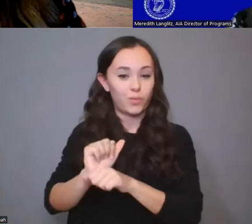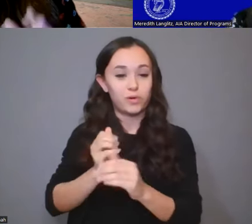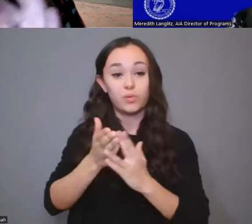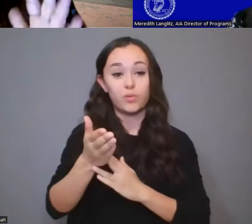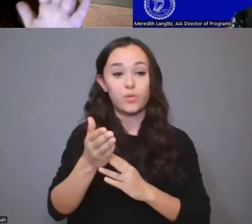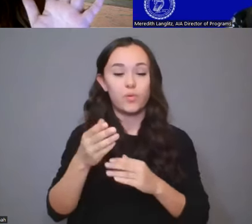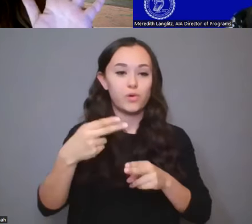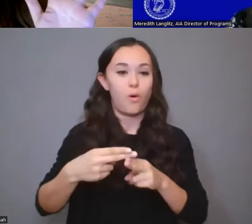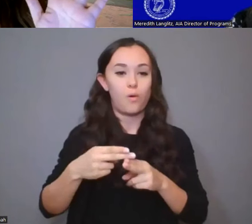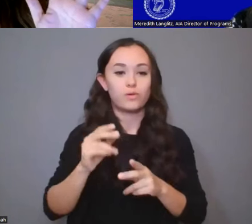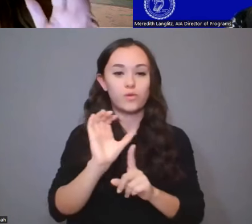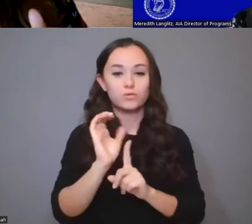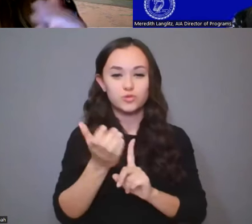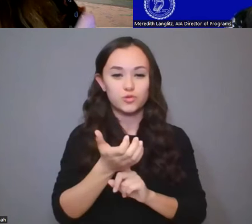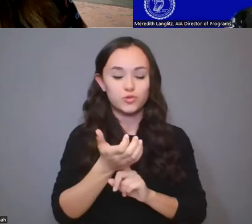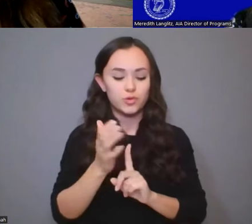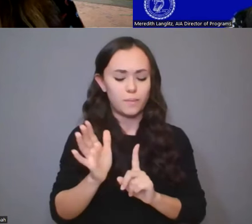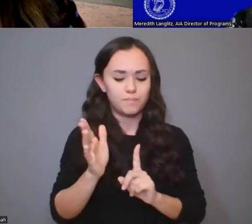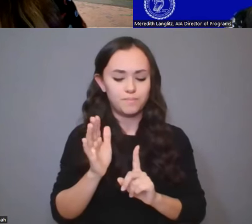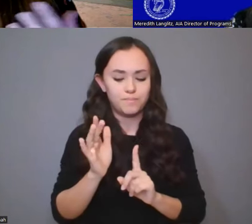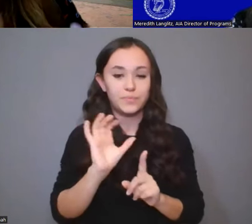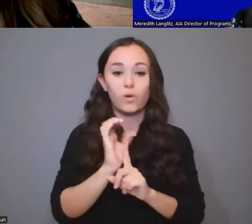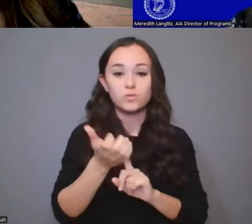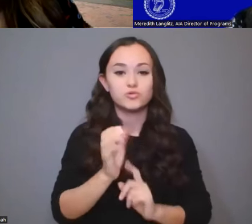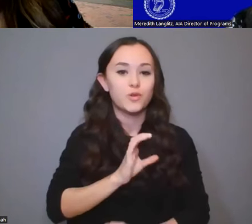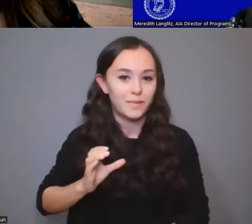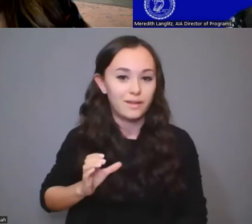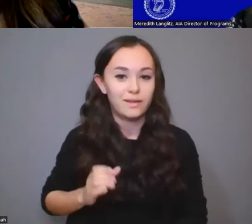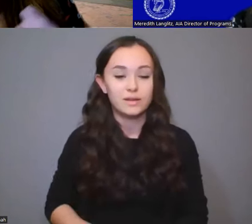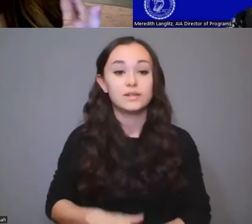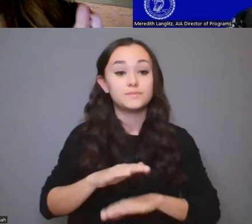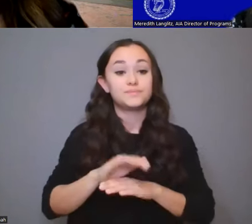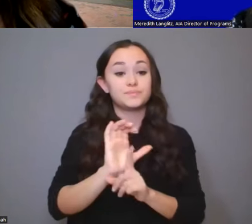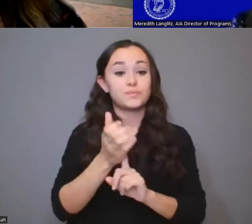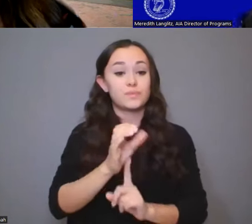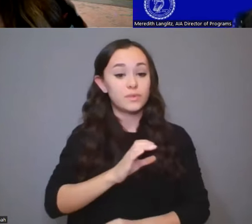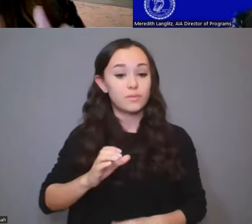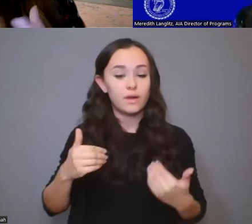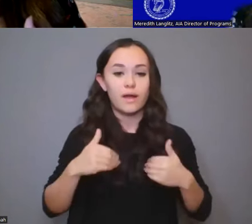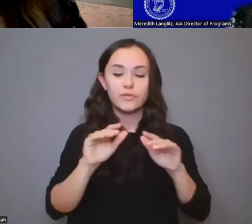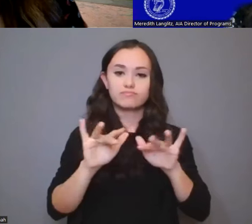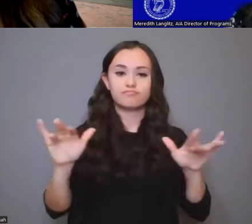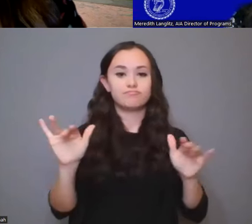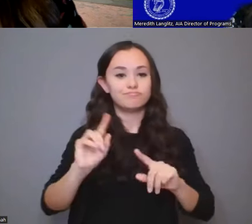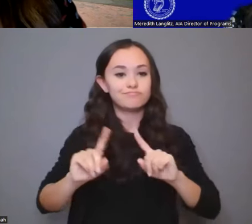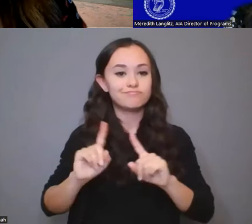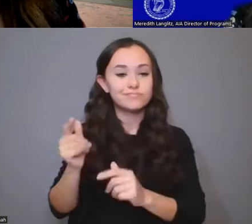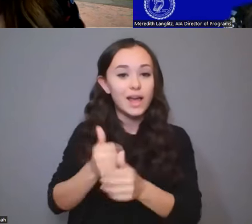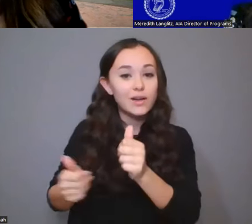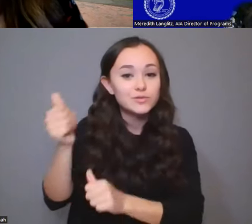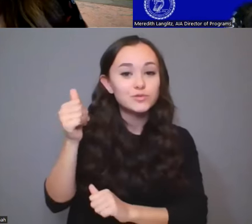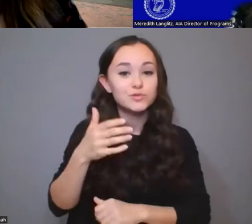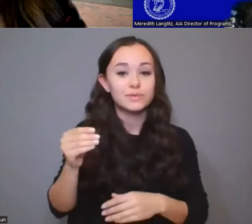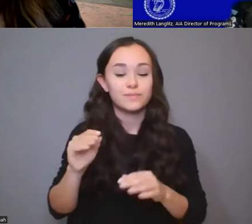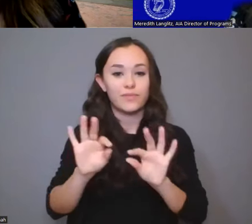Committee, and on the Culture Committee are a variety of elders and family representatives from